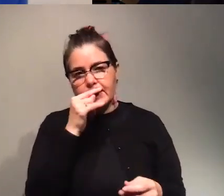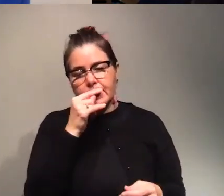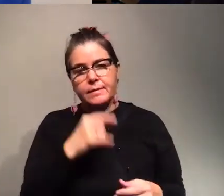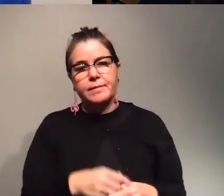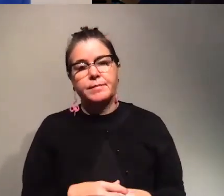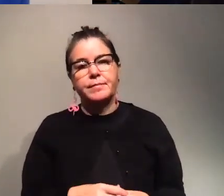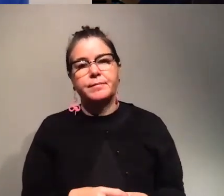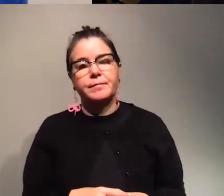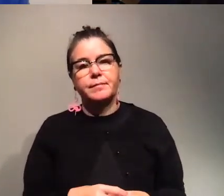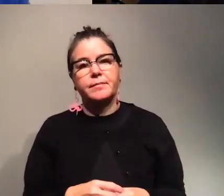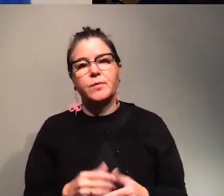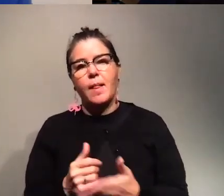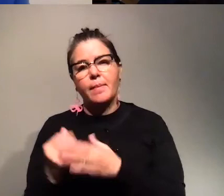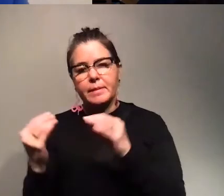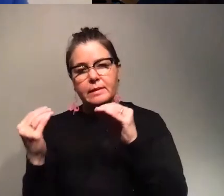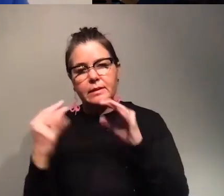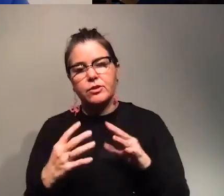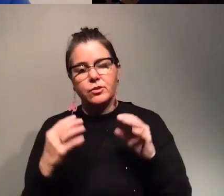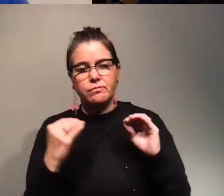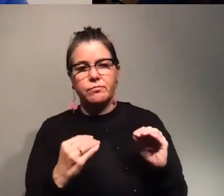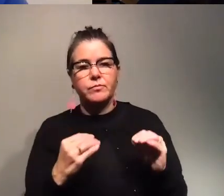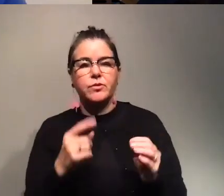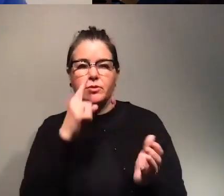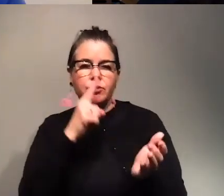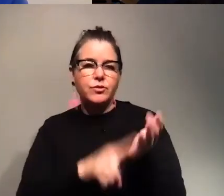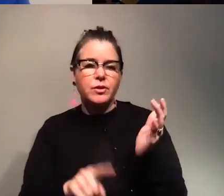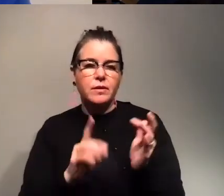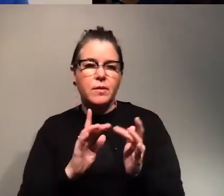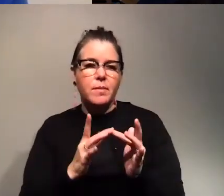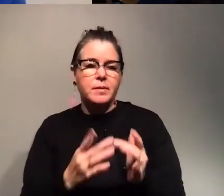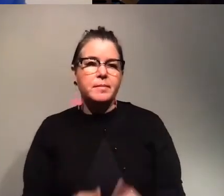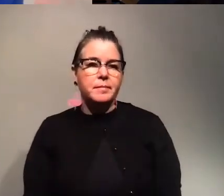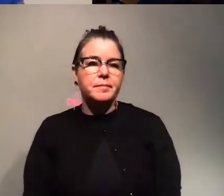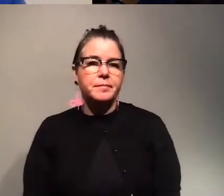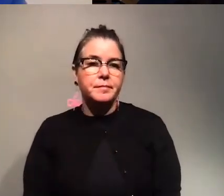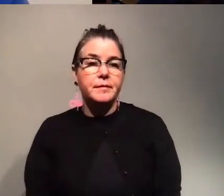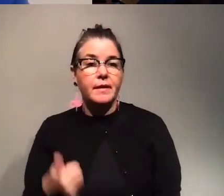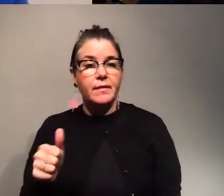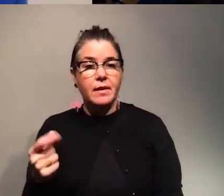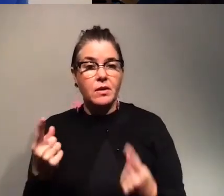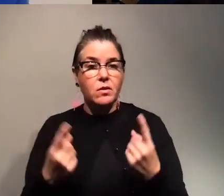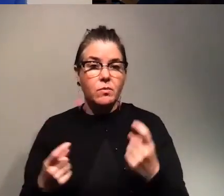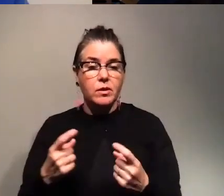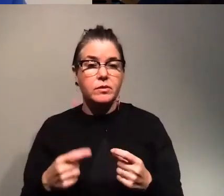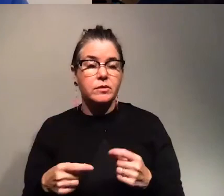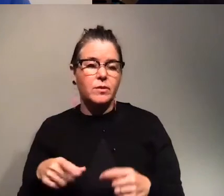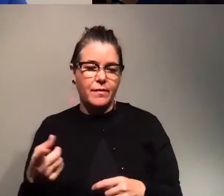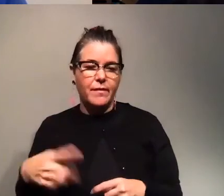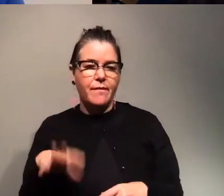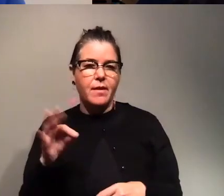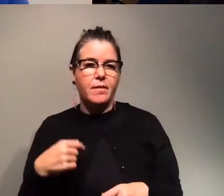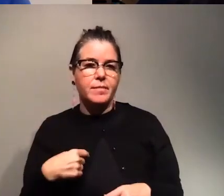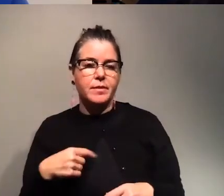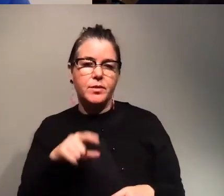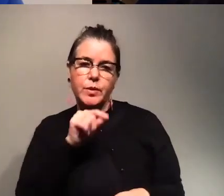for teachers so yeah just check just check them in and if you have any questions like you can find me in in